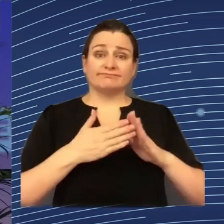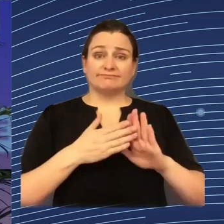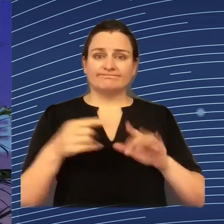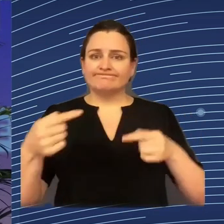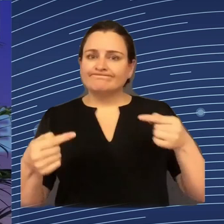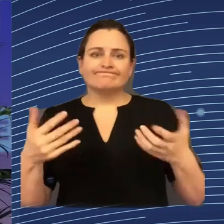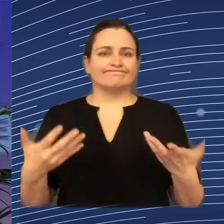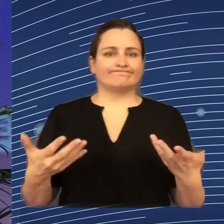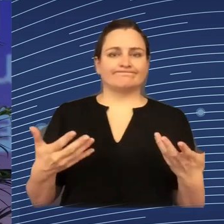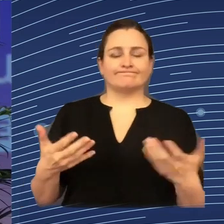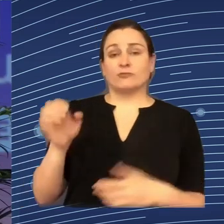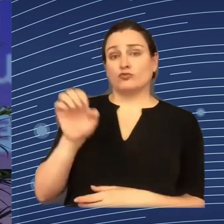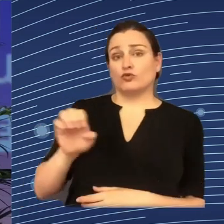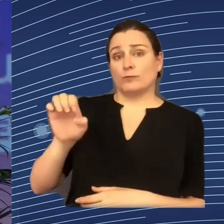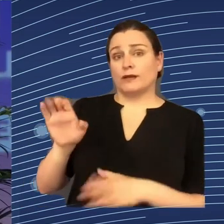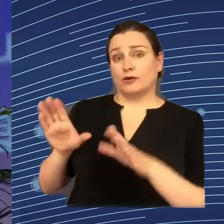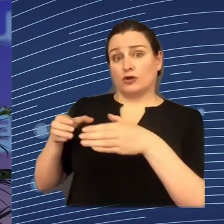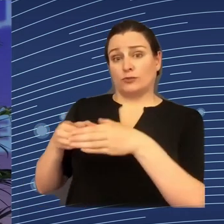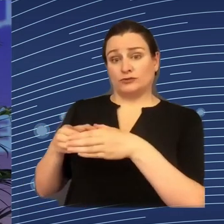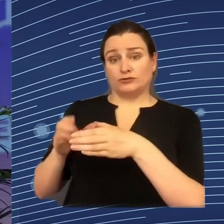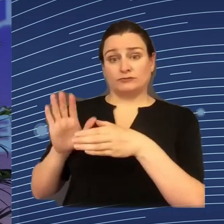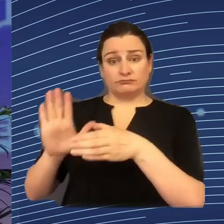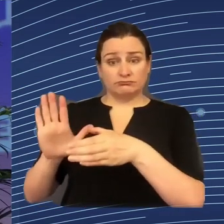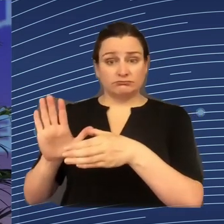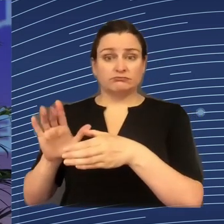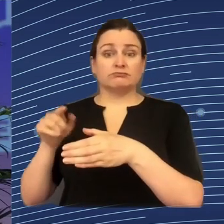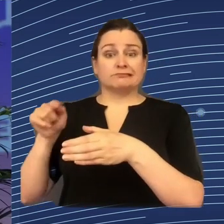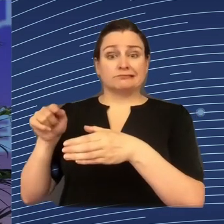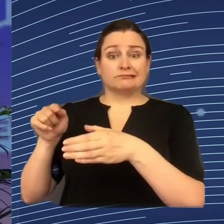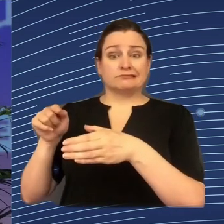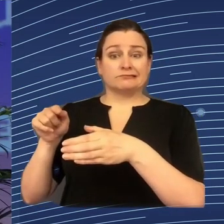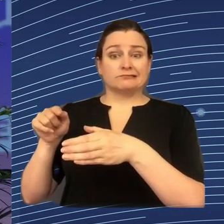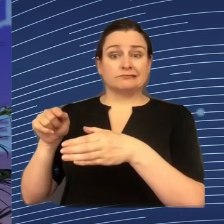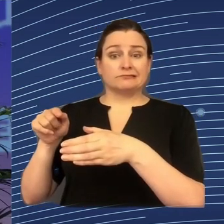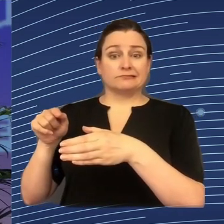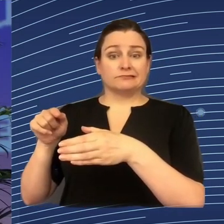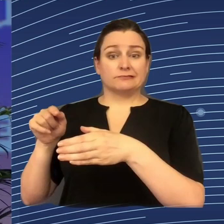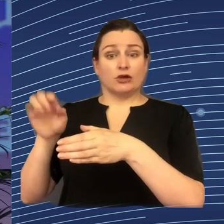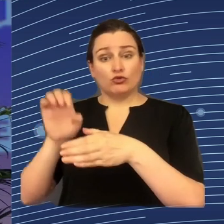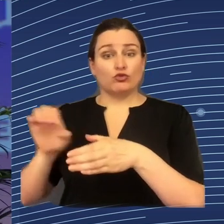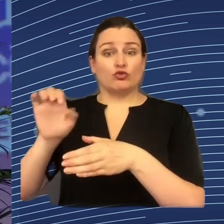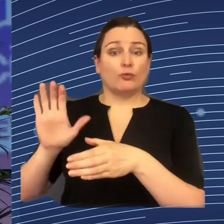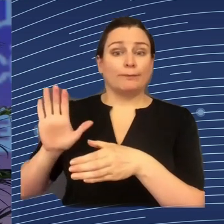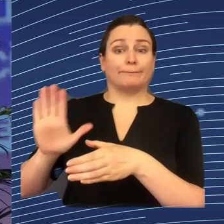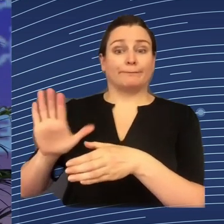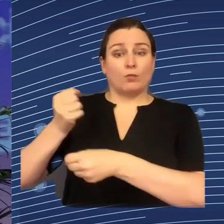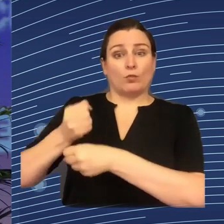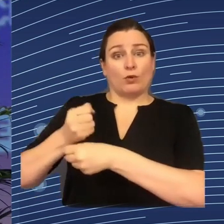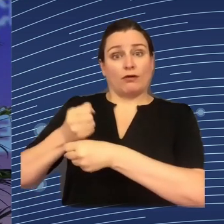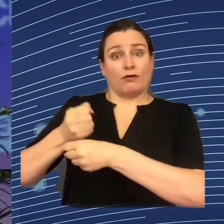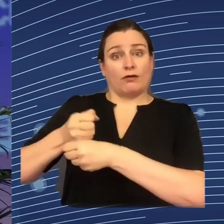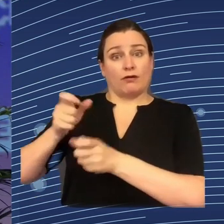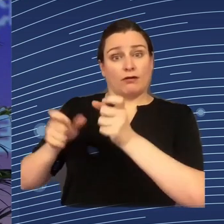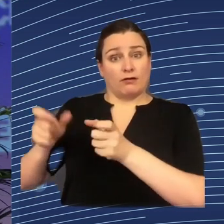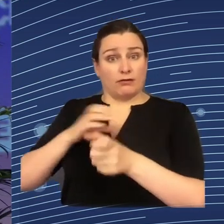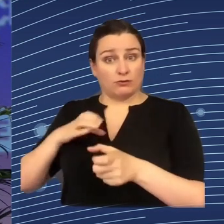from the European Commission on European Works Councils where we have proposed to negotiate this revision to the trade unions. And